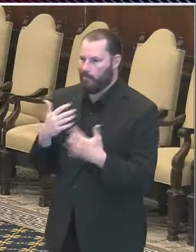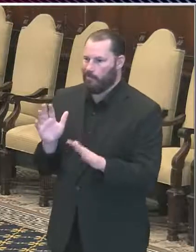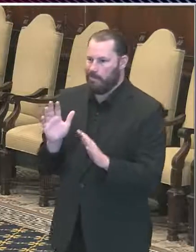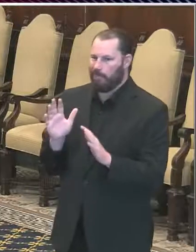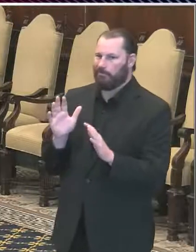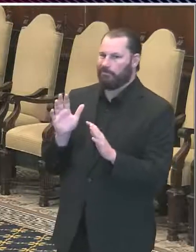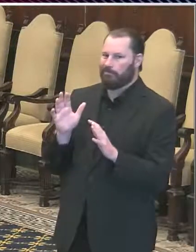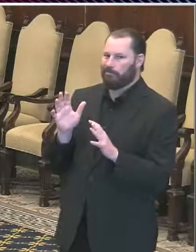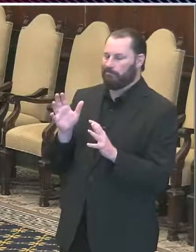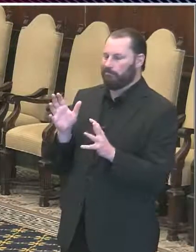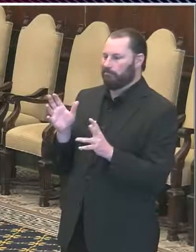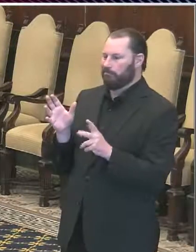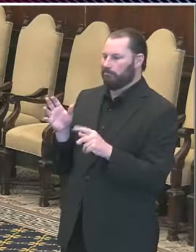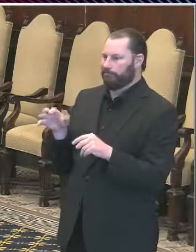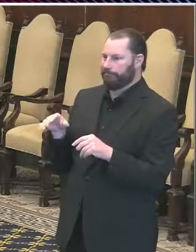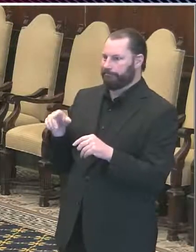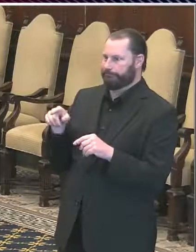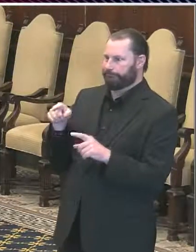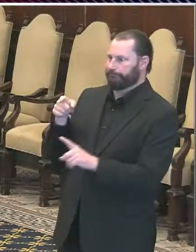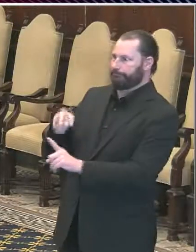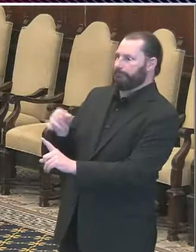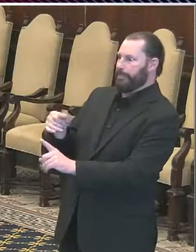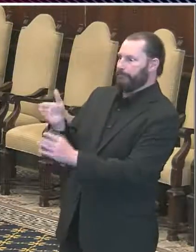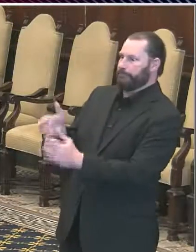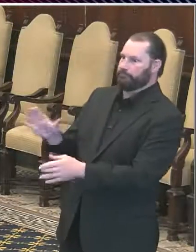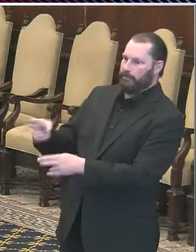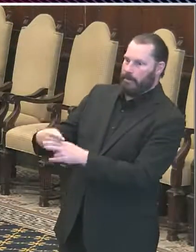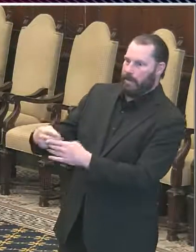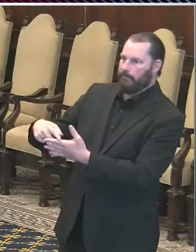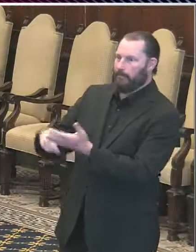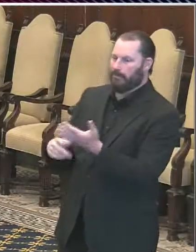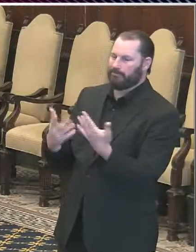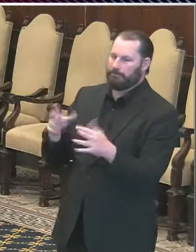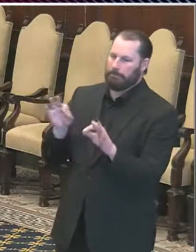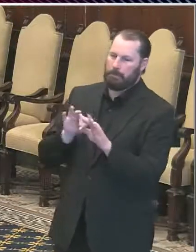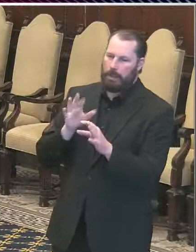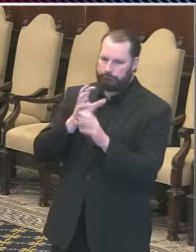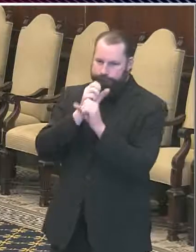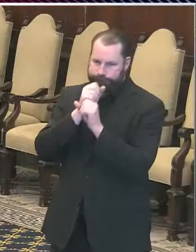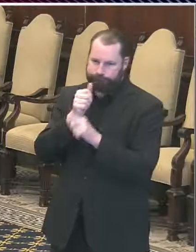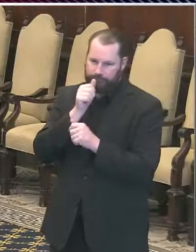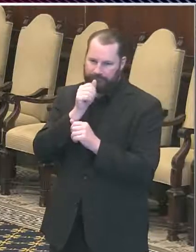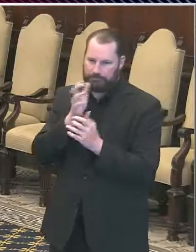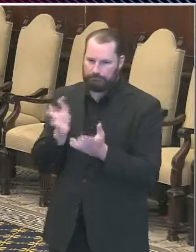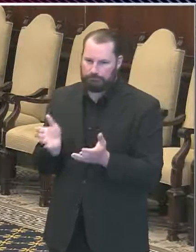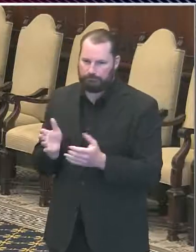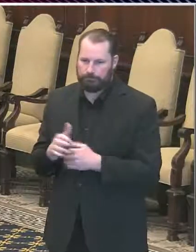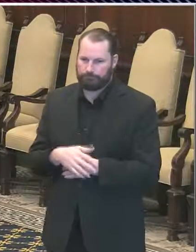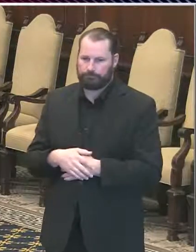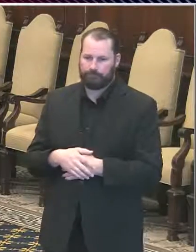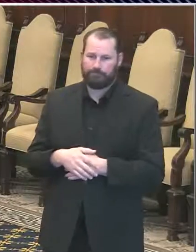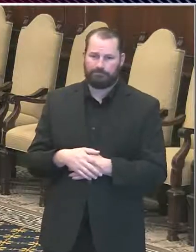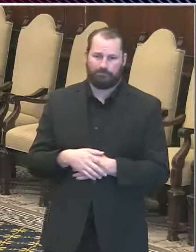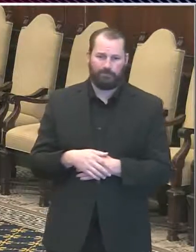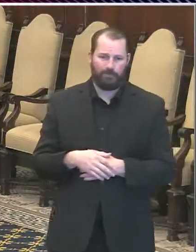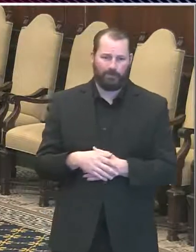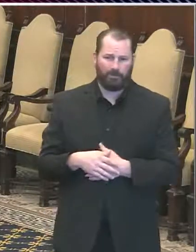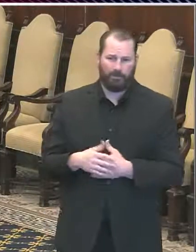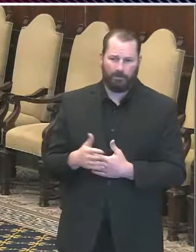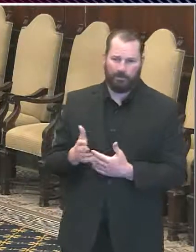the number of deaths by zip code was small enough to where we couldn't really show much meaningfully within our data